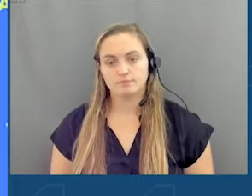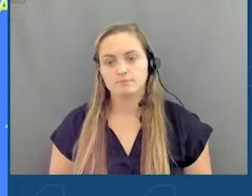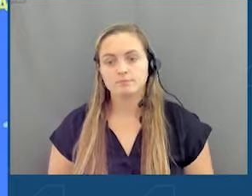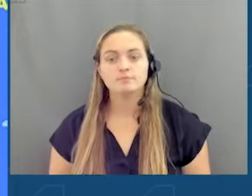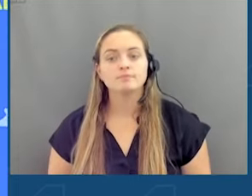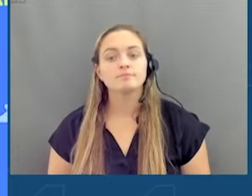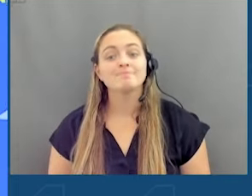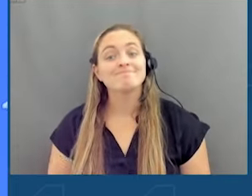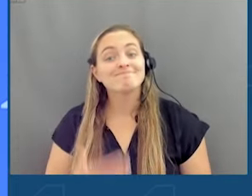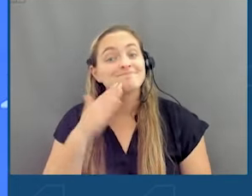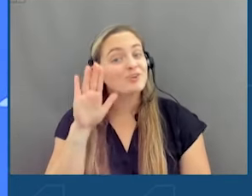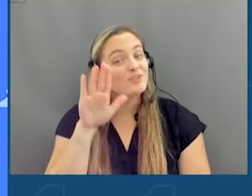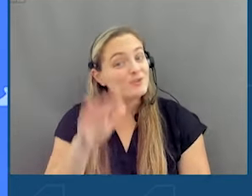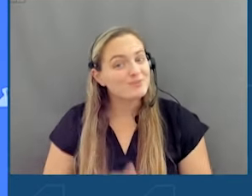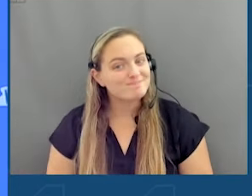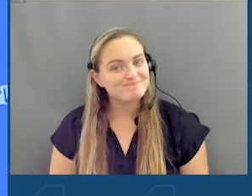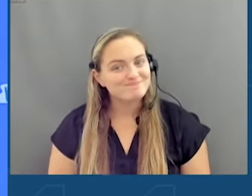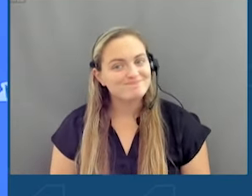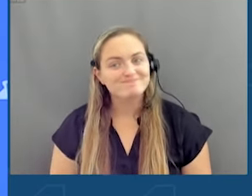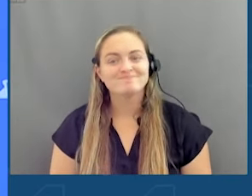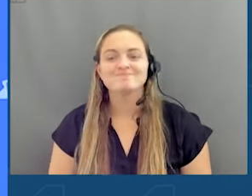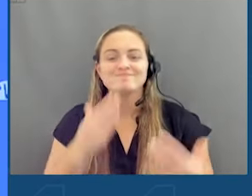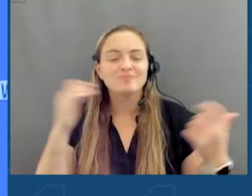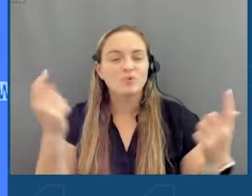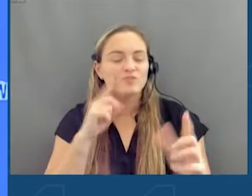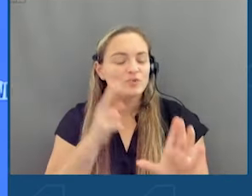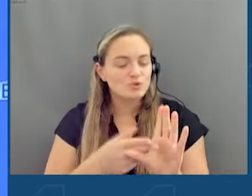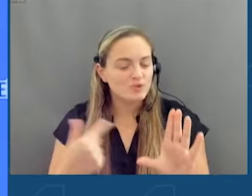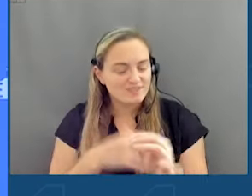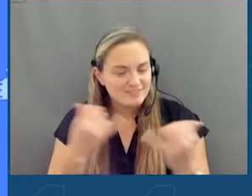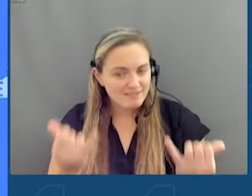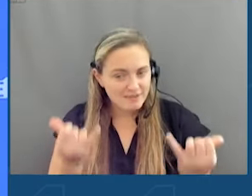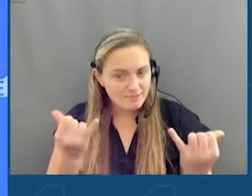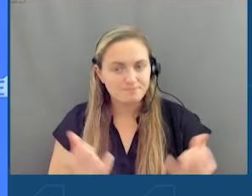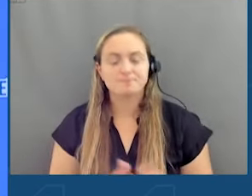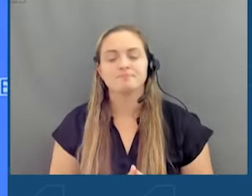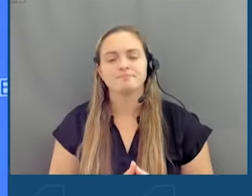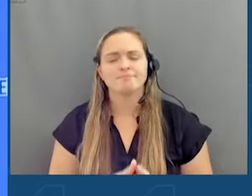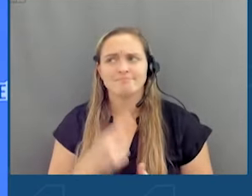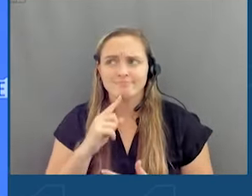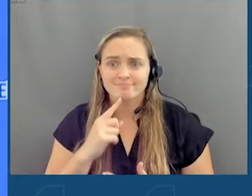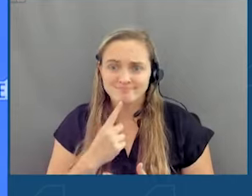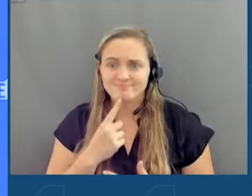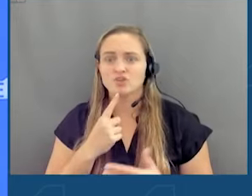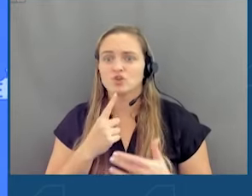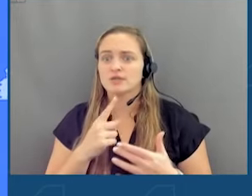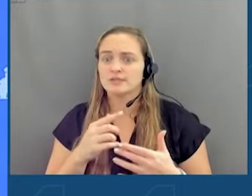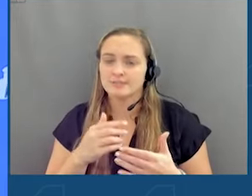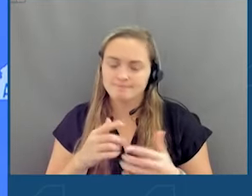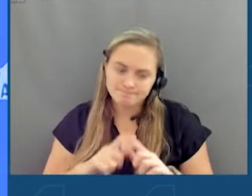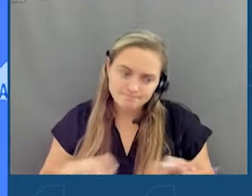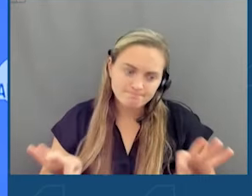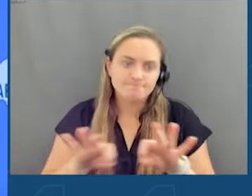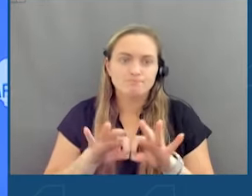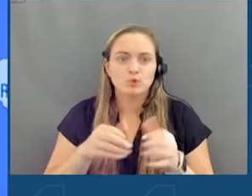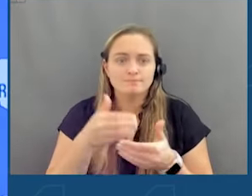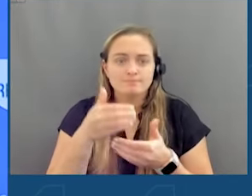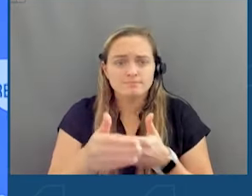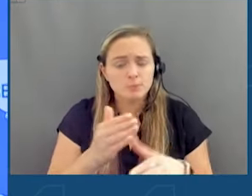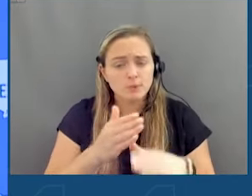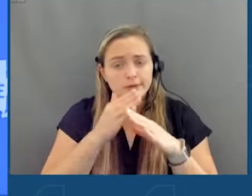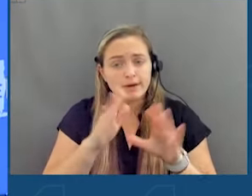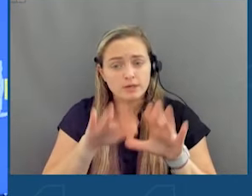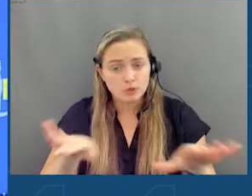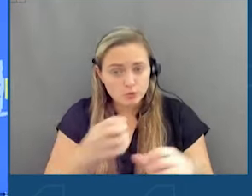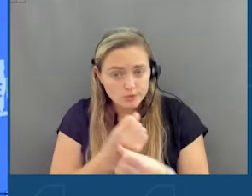Good afternoon. Thank you all for joining us today in this significant step in protecting our children's safety